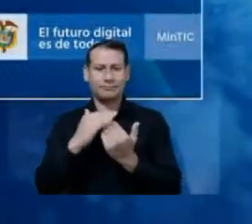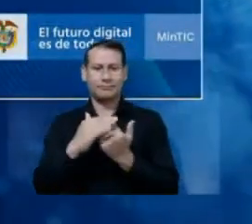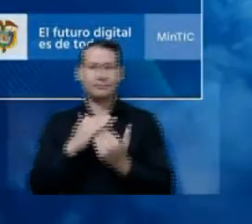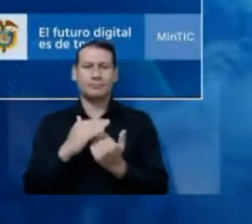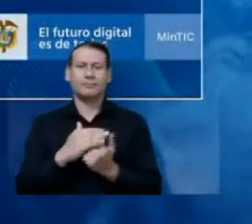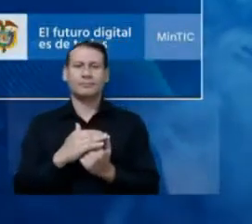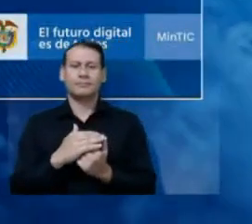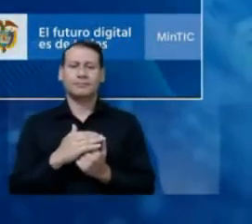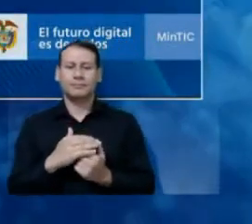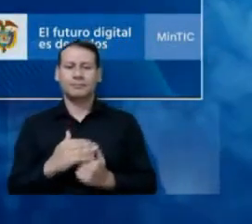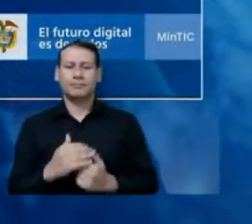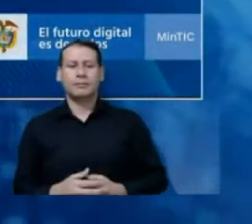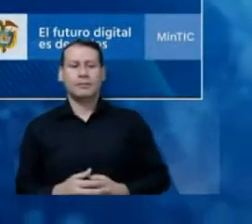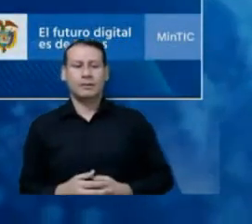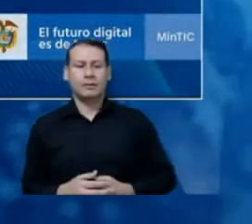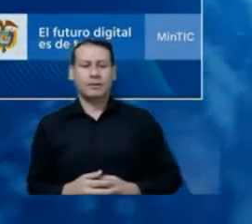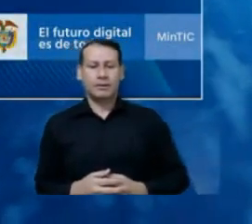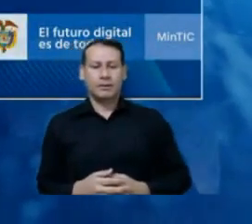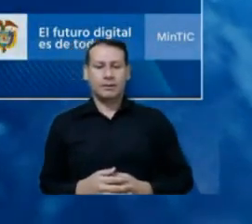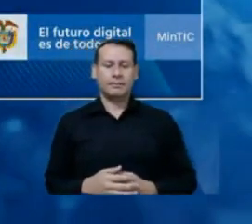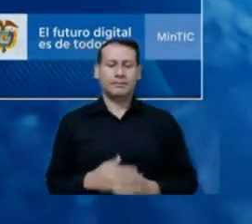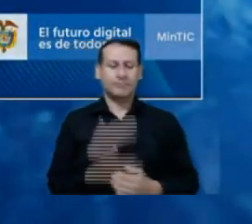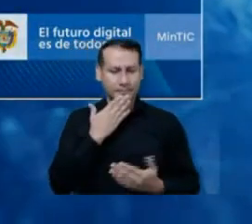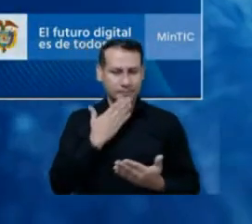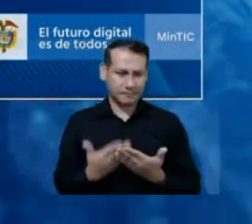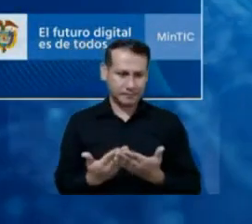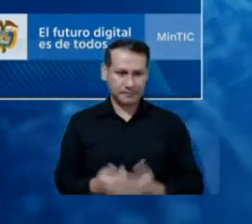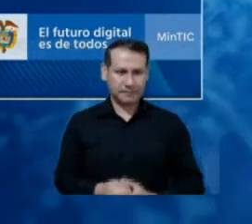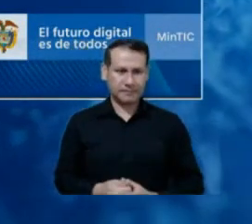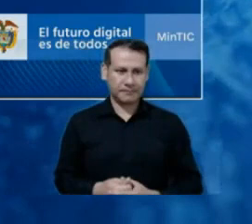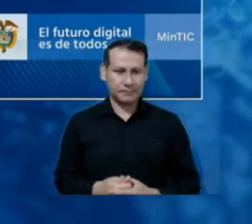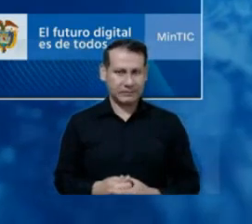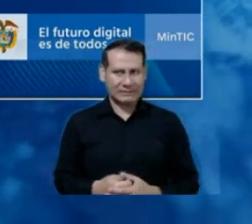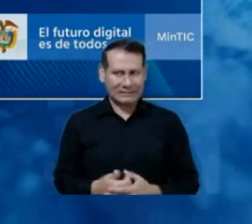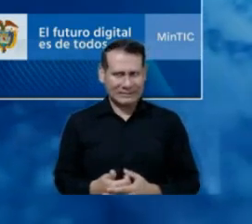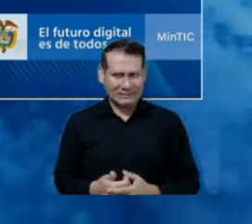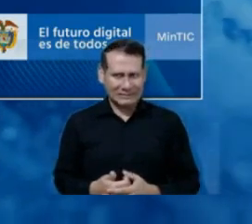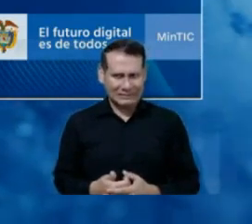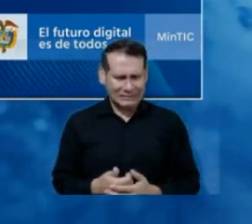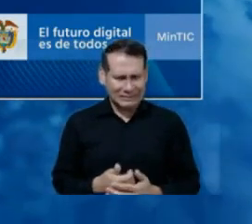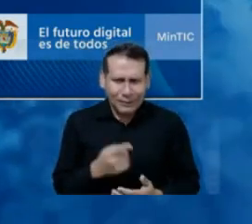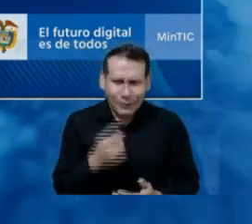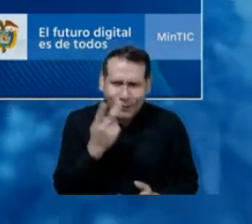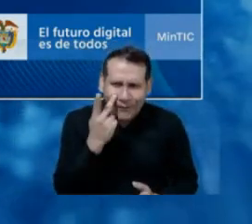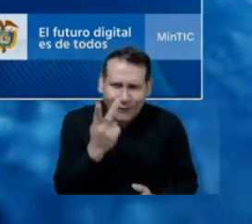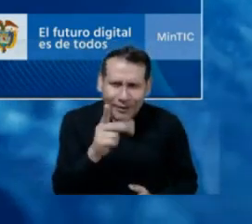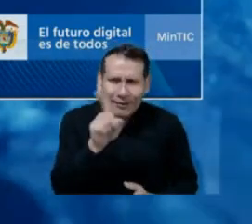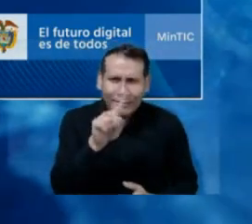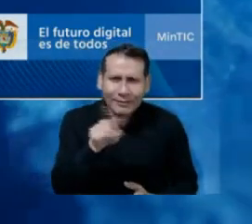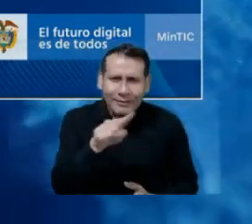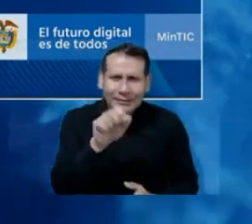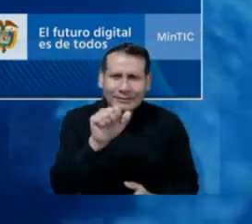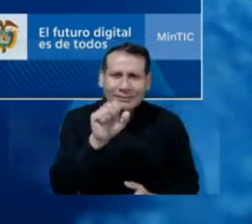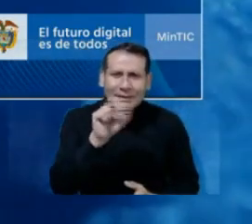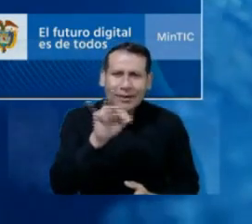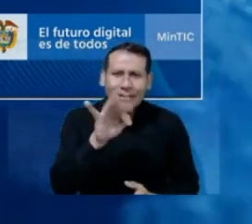for inviting me to participate in this Congress. To be honest, it's a pleasure to see Santiago and Juan David